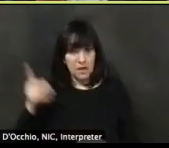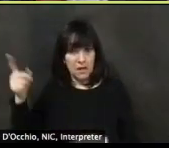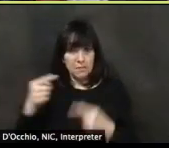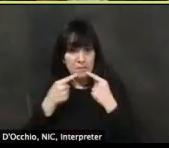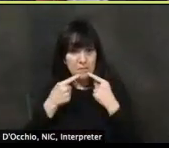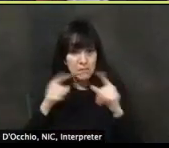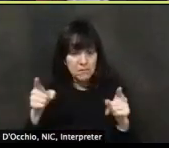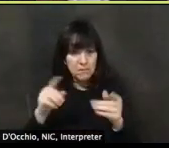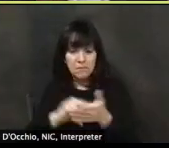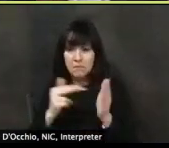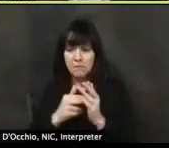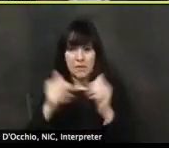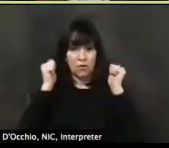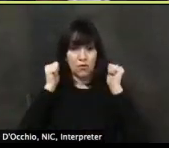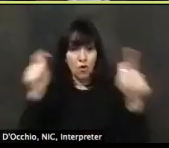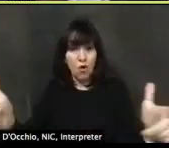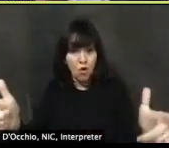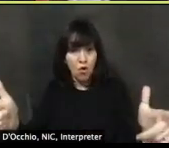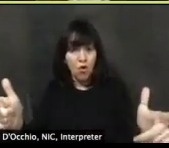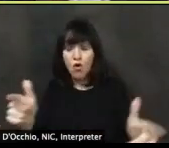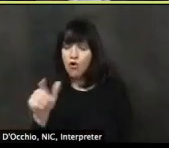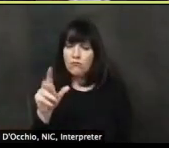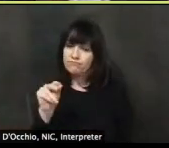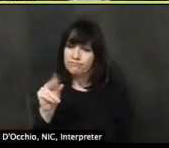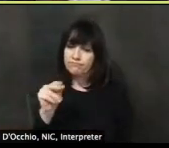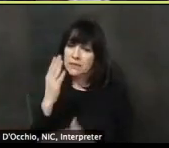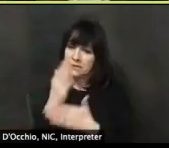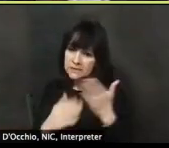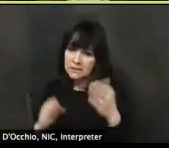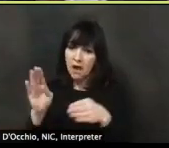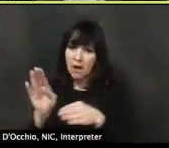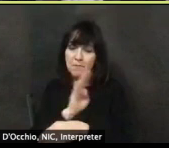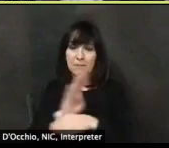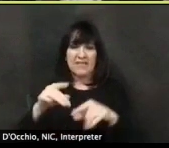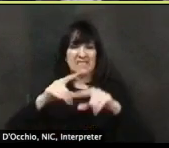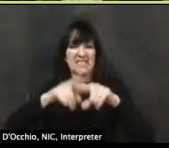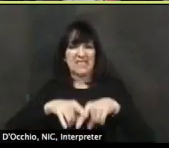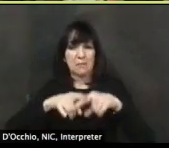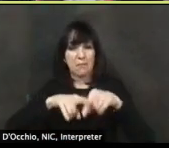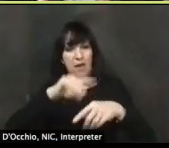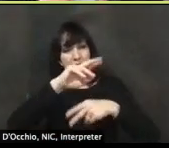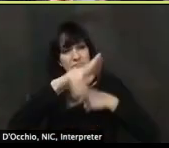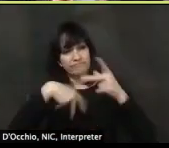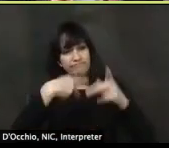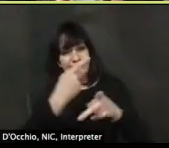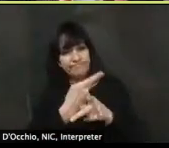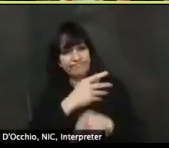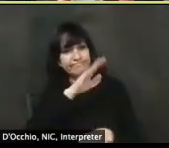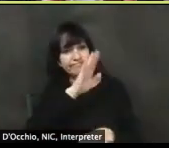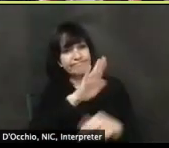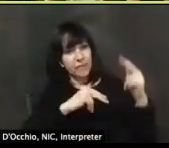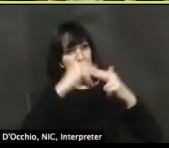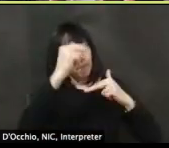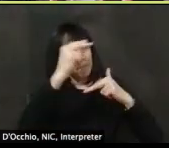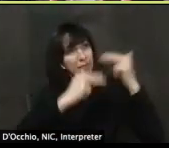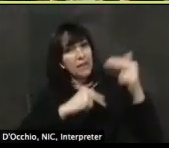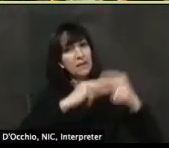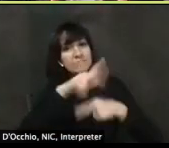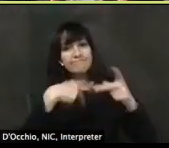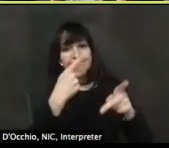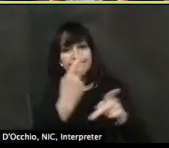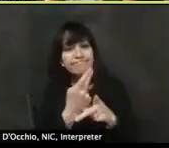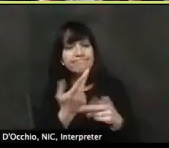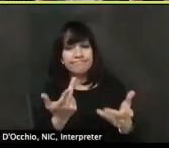just like, uh, other businesses, the arts theaters, uh, there are things where we're working directly with some folks in those